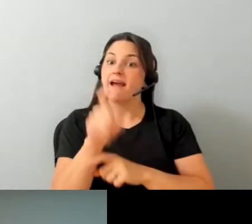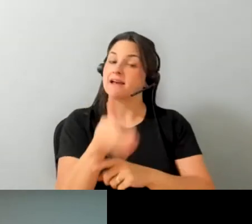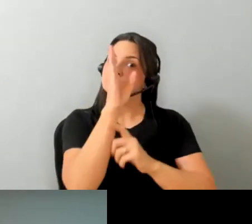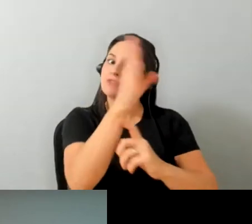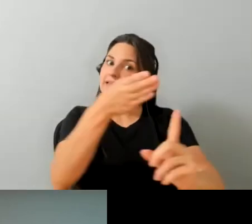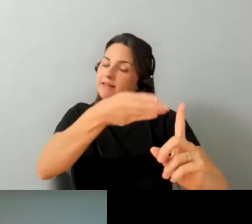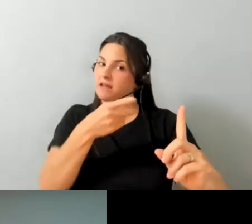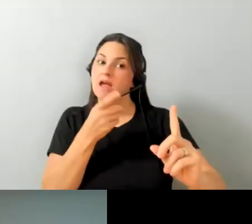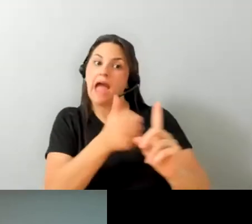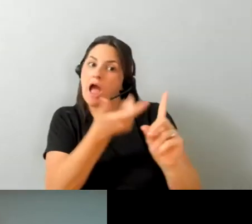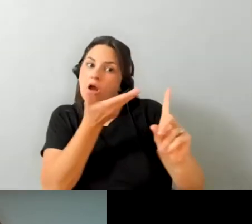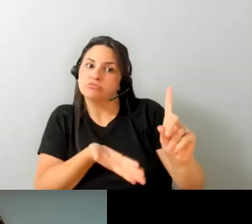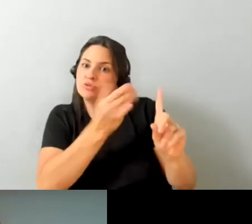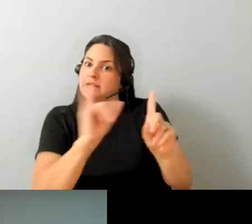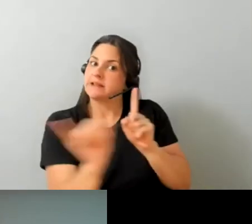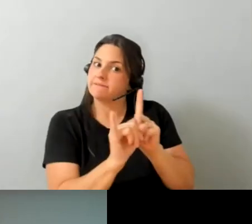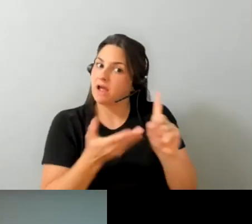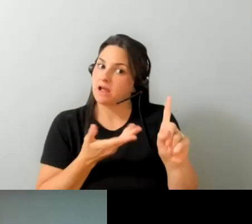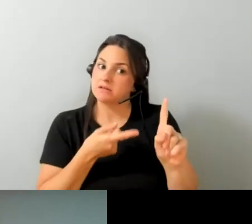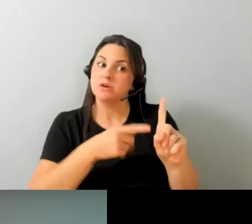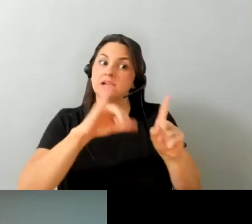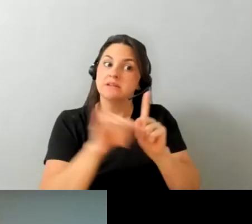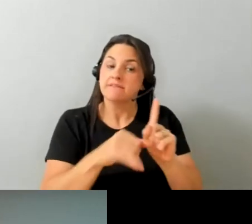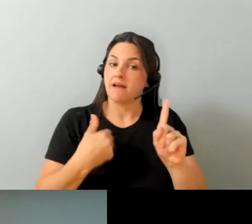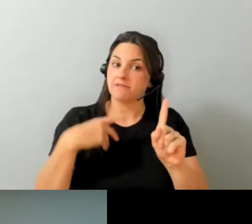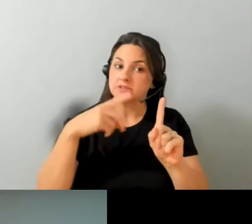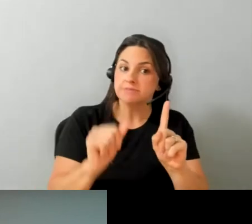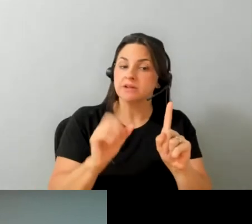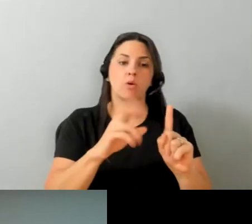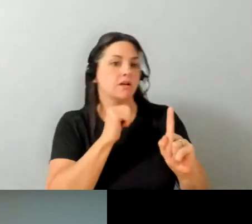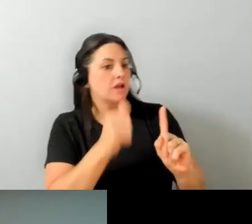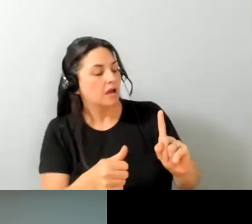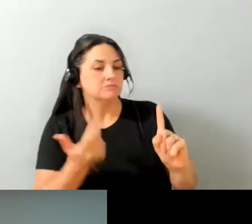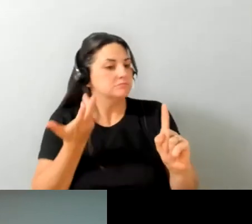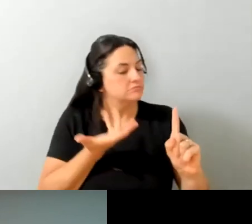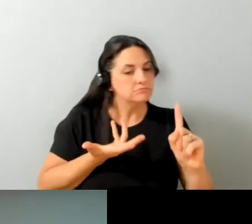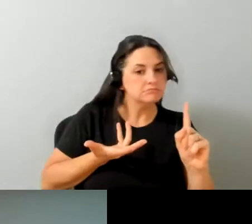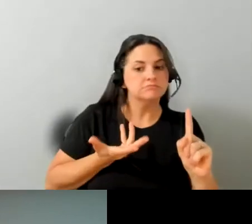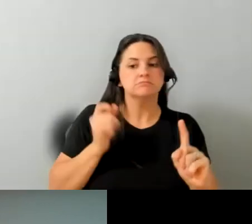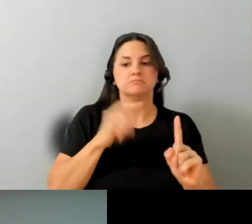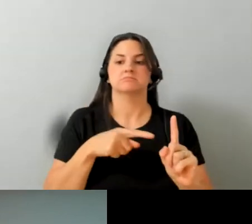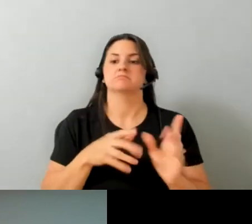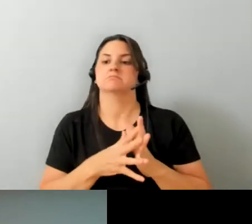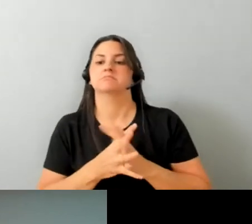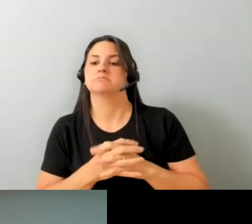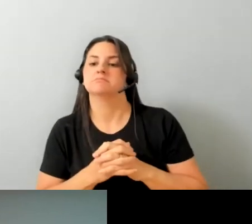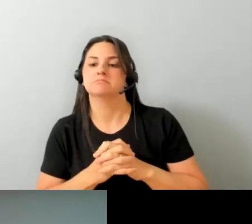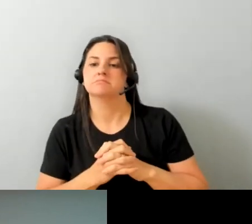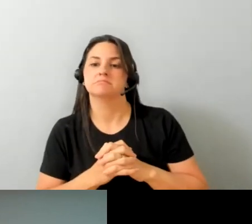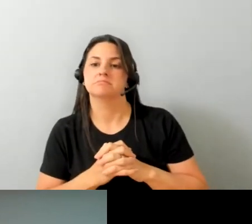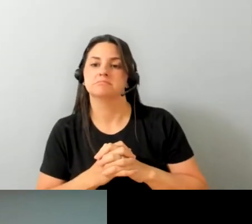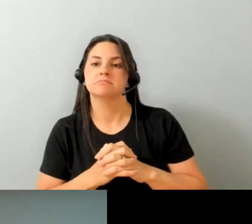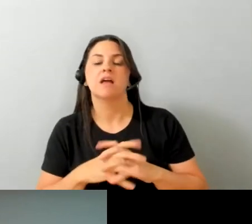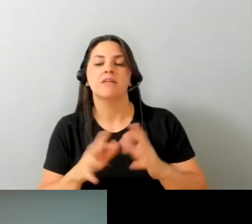how do you identify do you identify someone with a disability or do you not um and i think it's good that we're kind of going